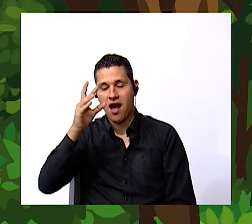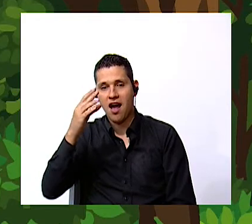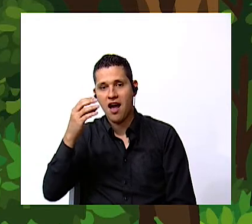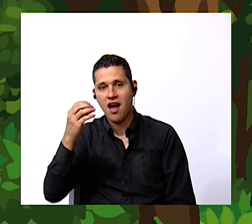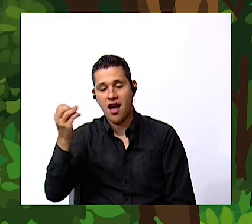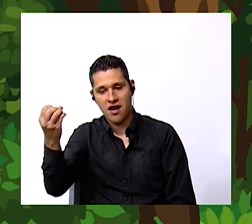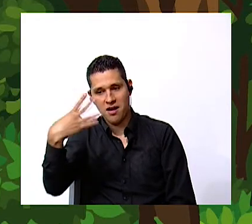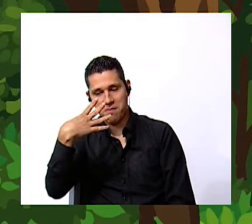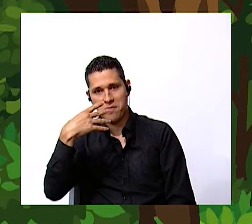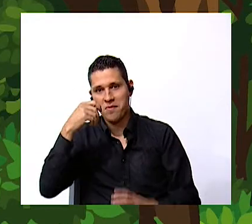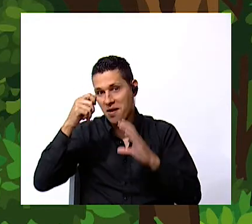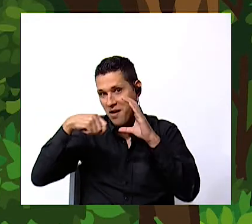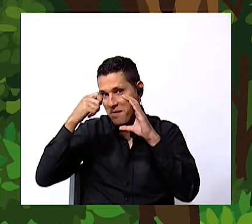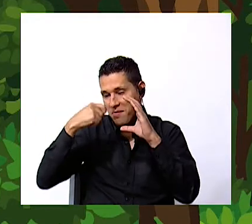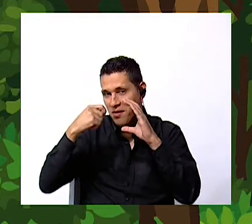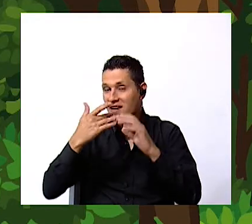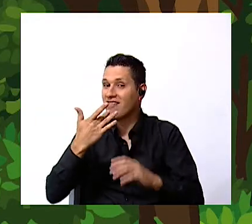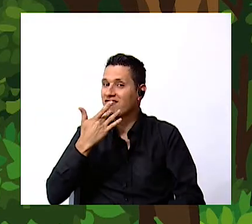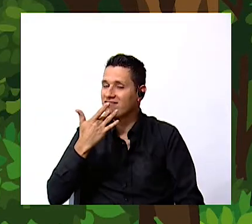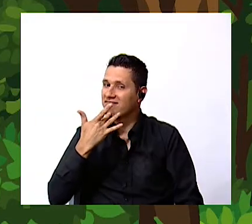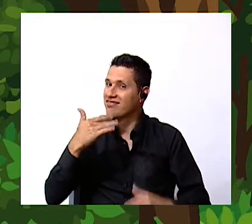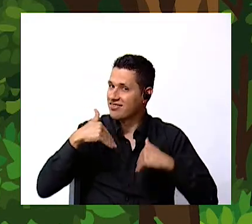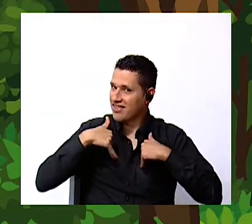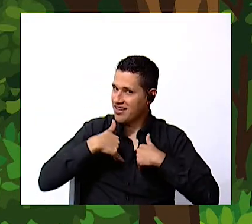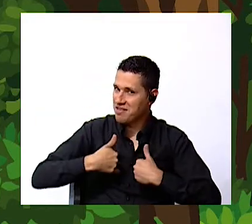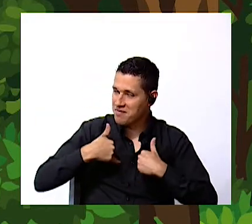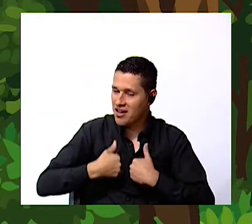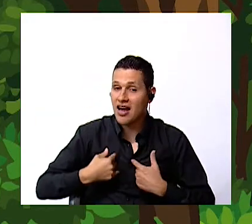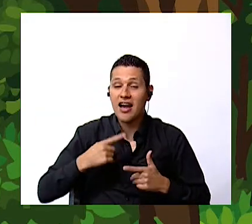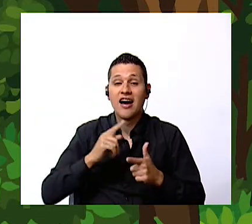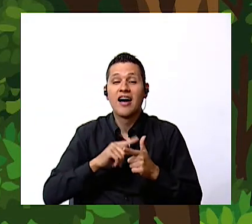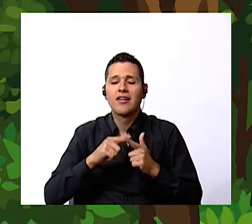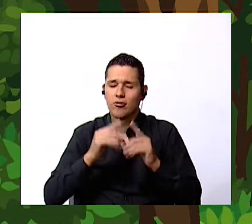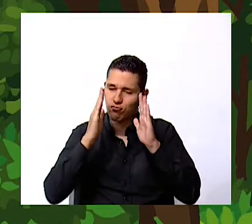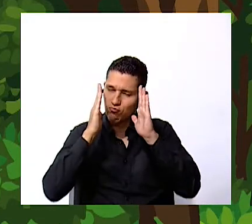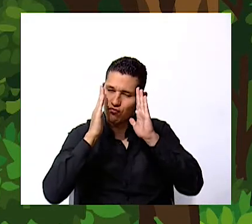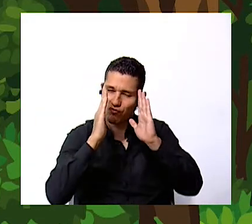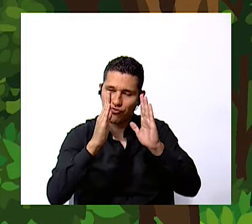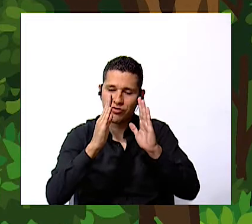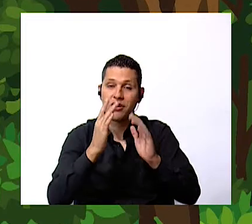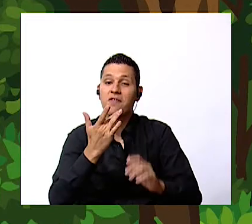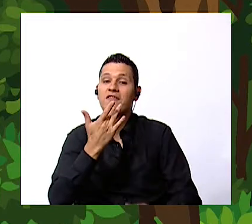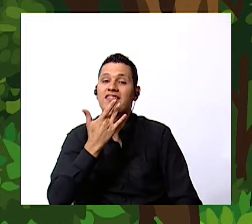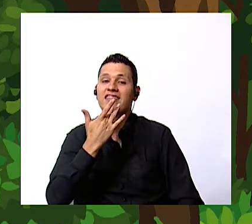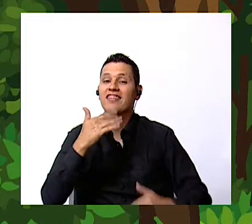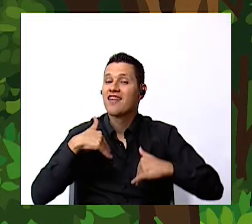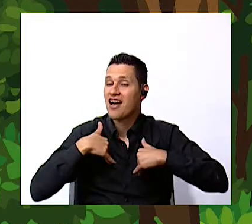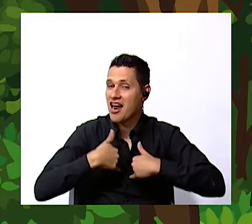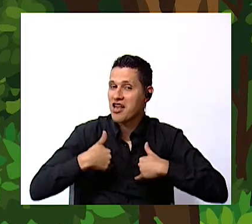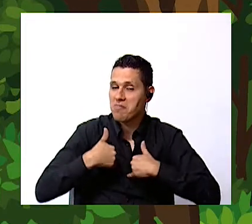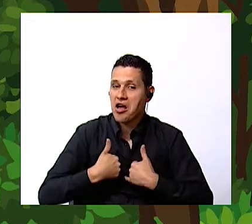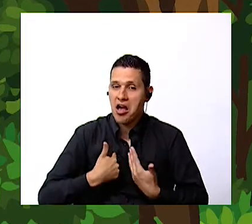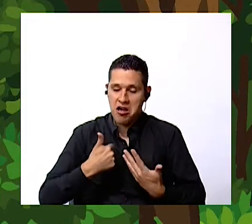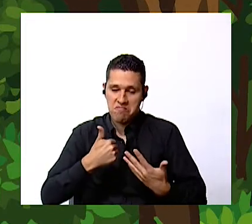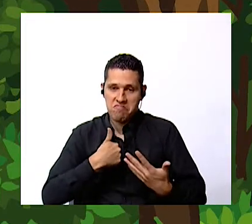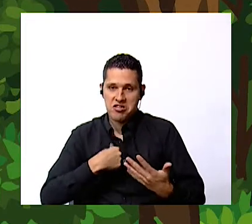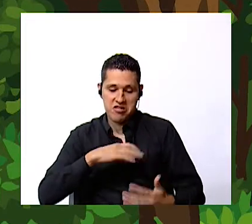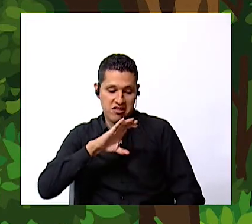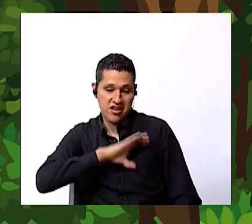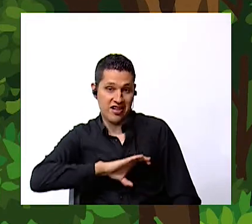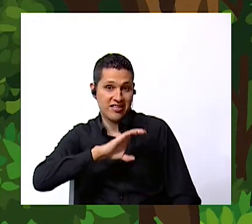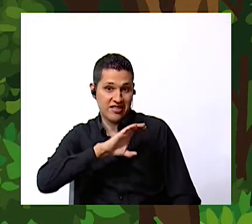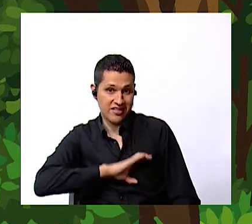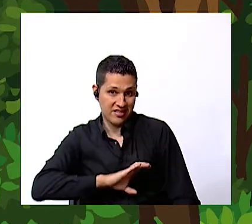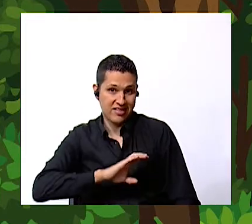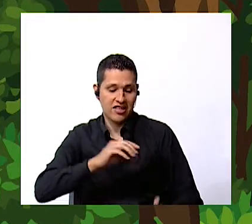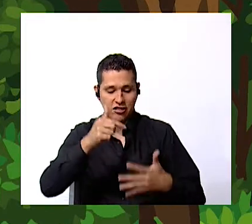his favorite animal so pay attention to his favorite animal and the characteristics of his